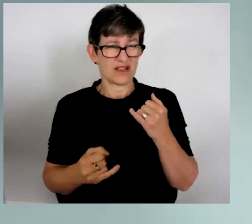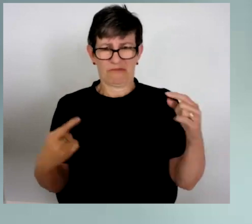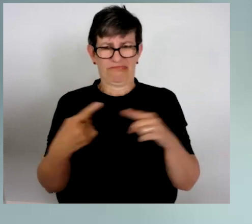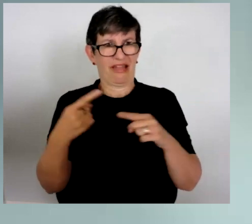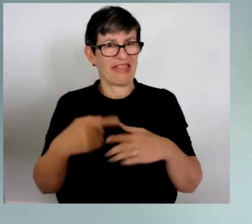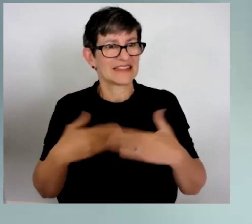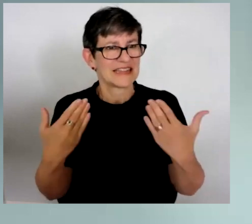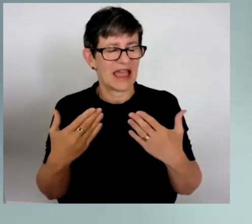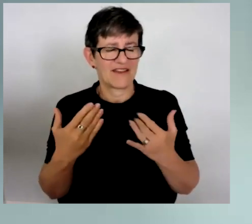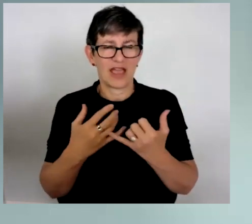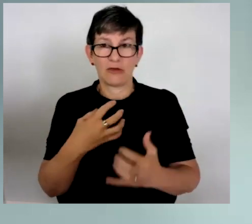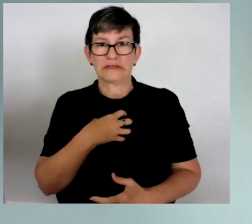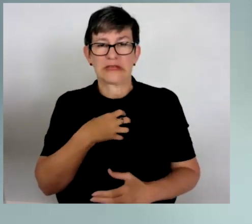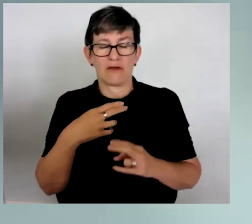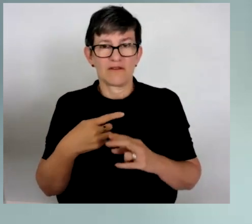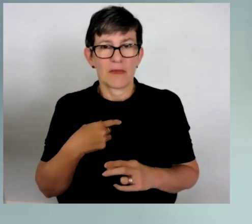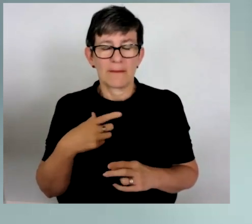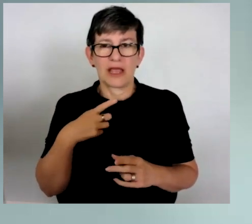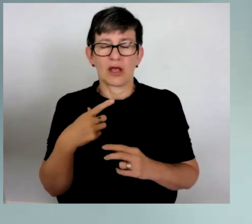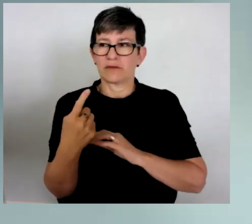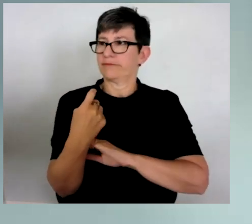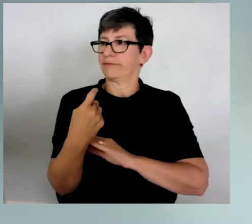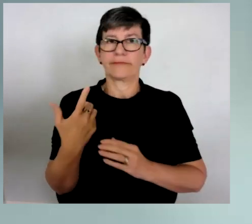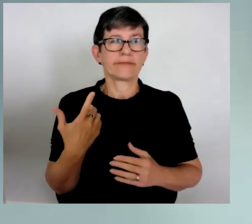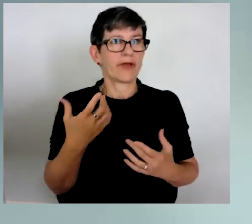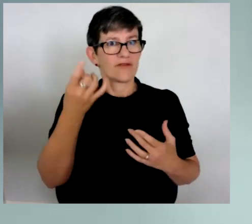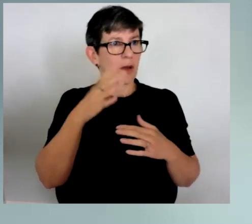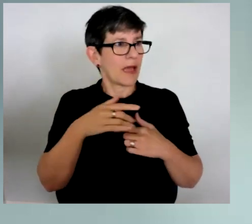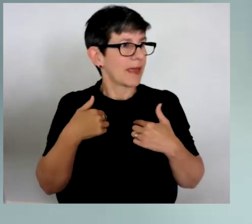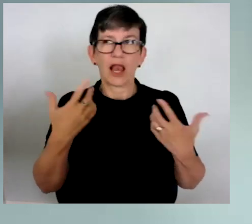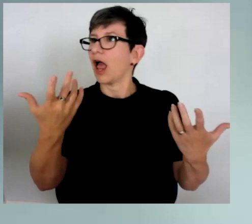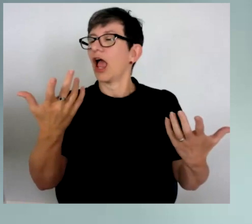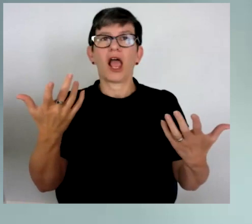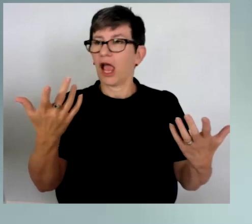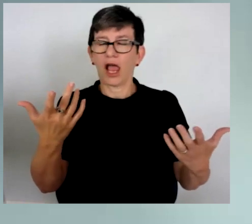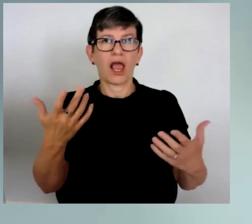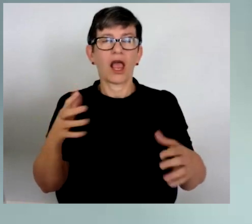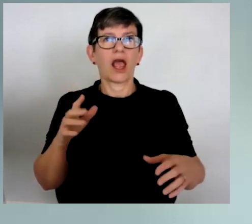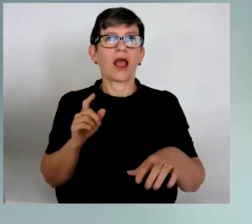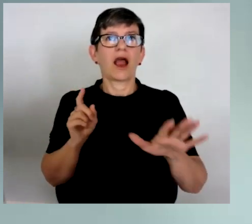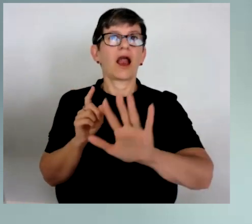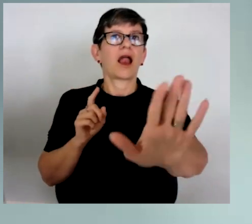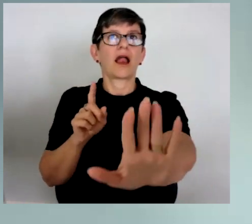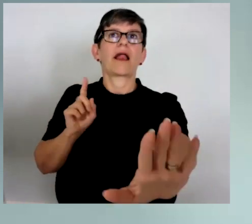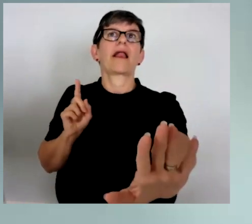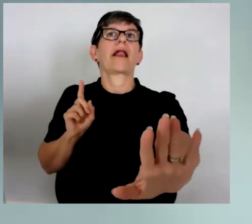experience because not only did I get left behind, but I then kind of got forgotten about